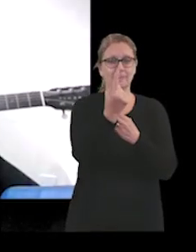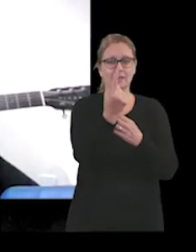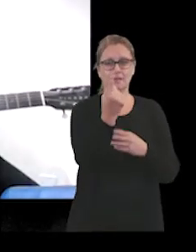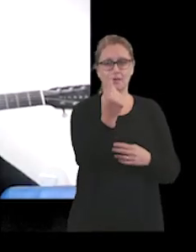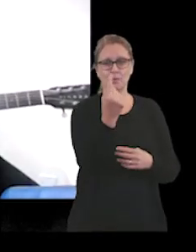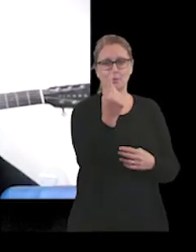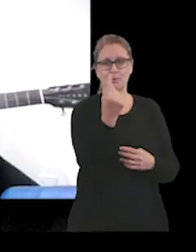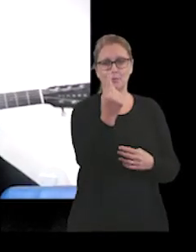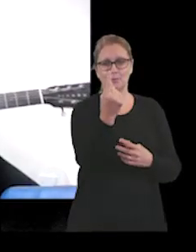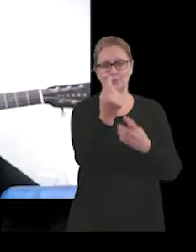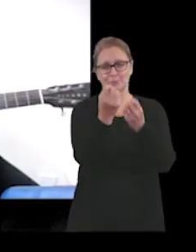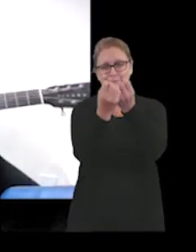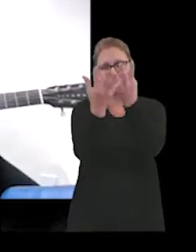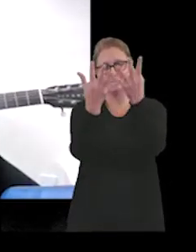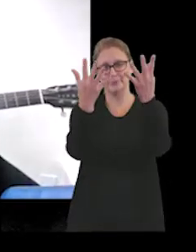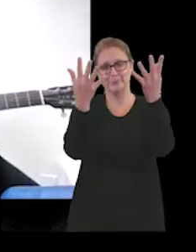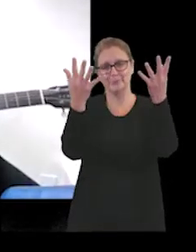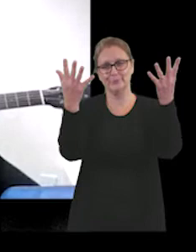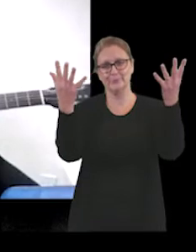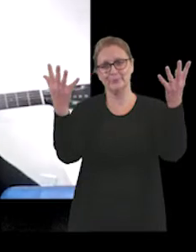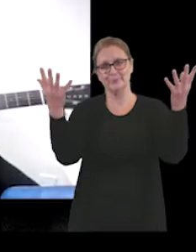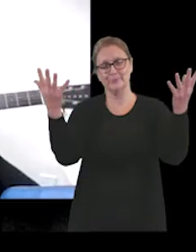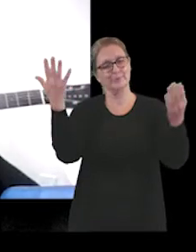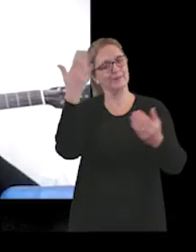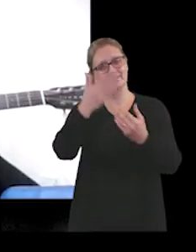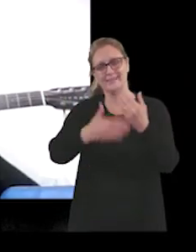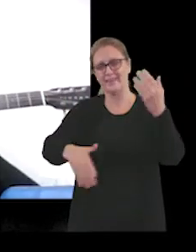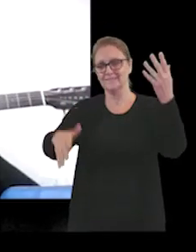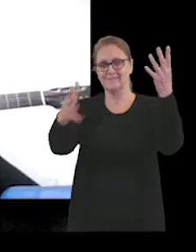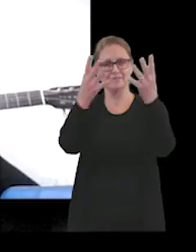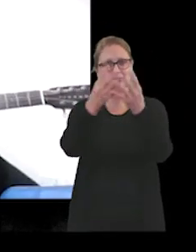burning bright, it never fades.